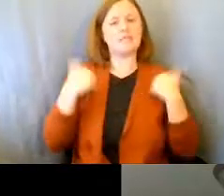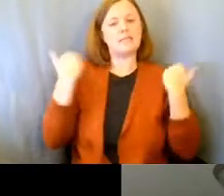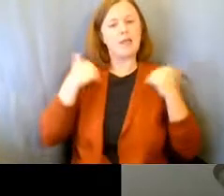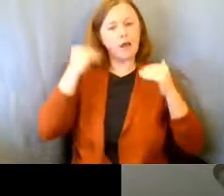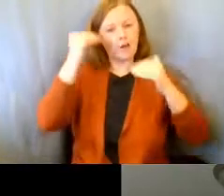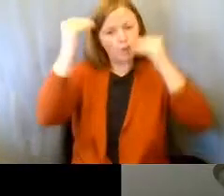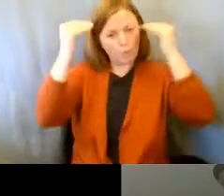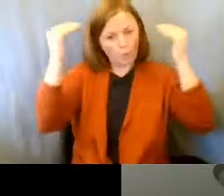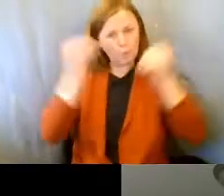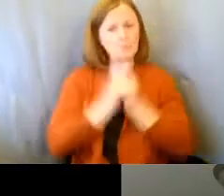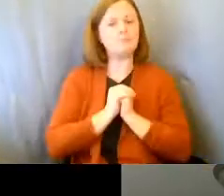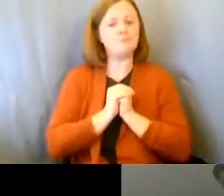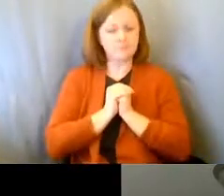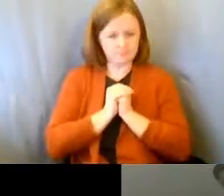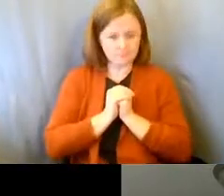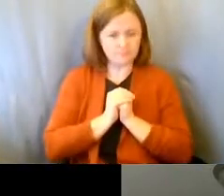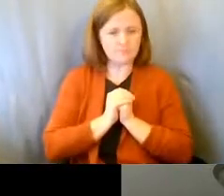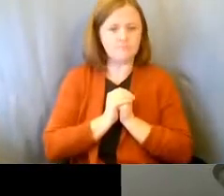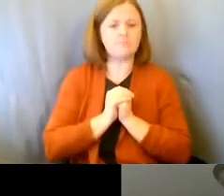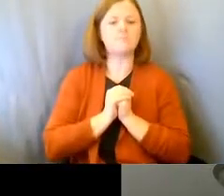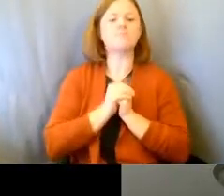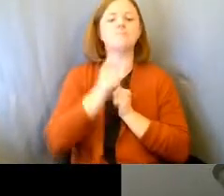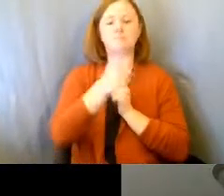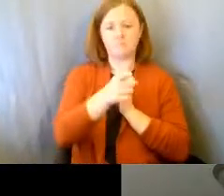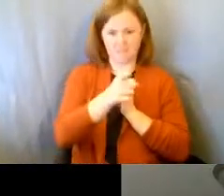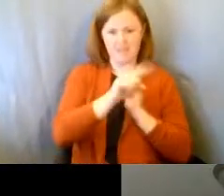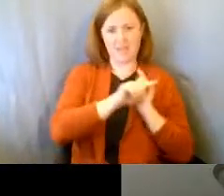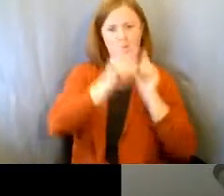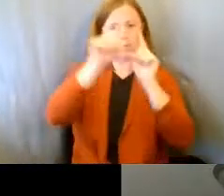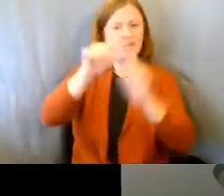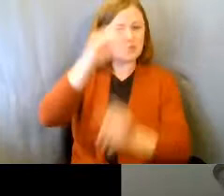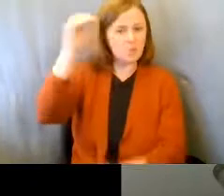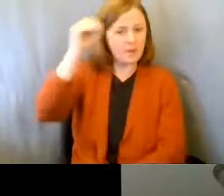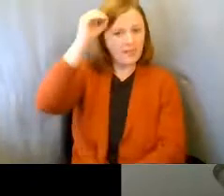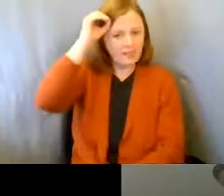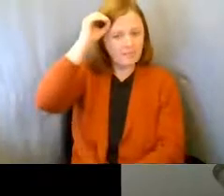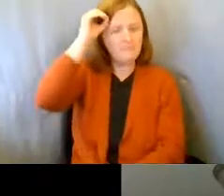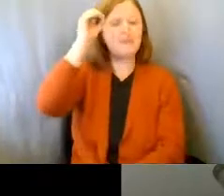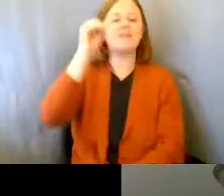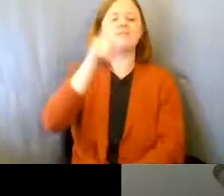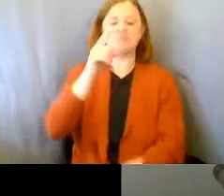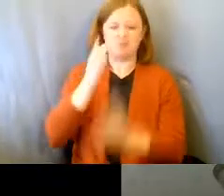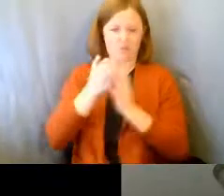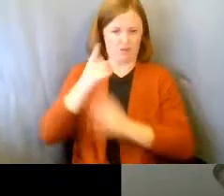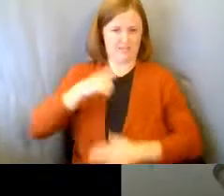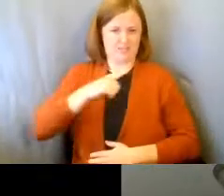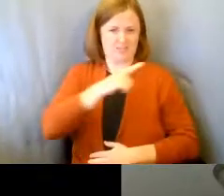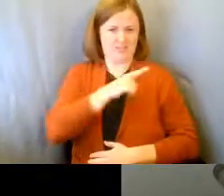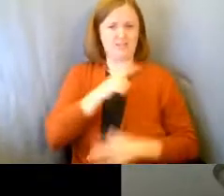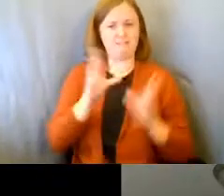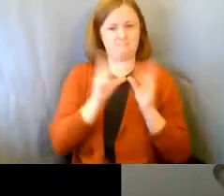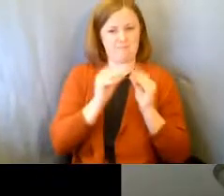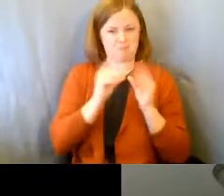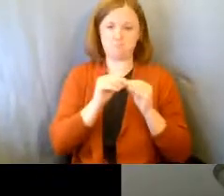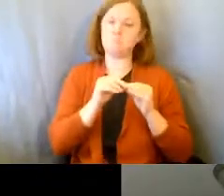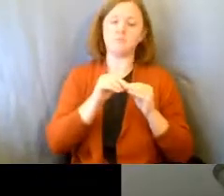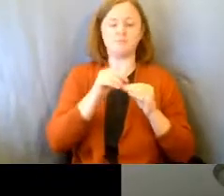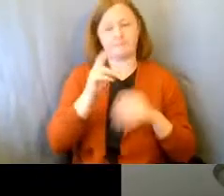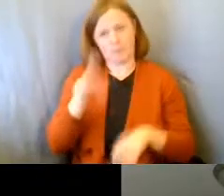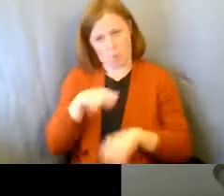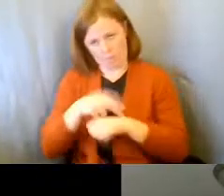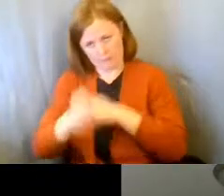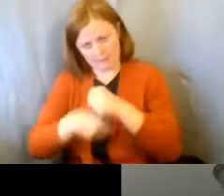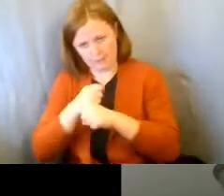that have went up to Olympia with us during legislative session on a normal year.